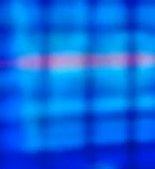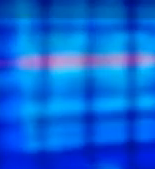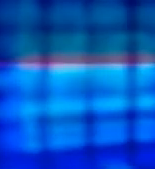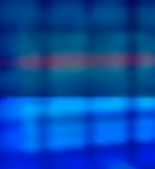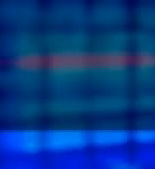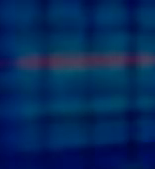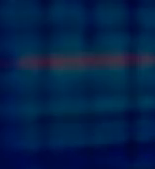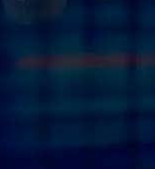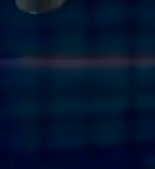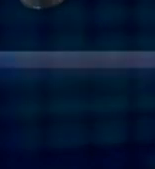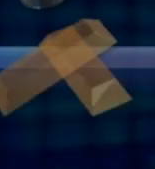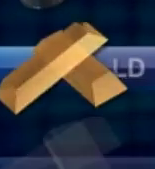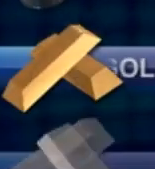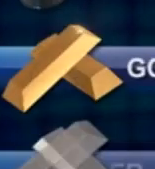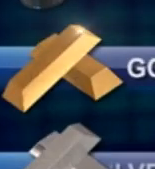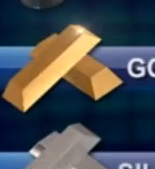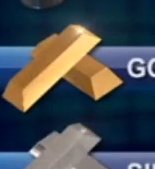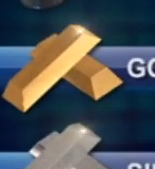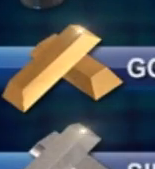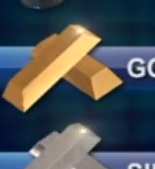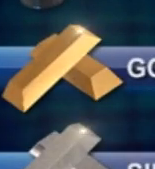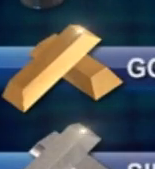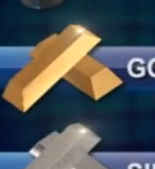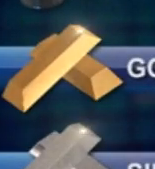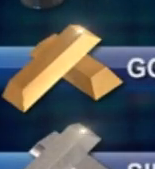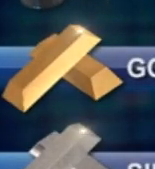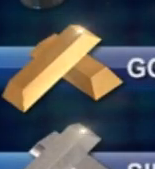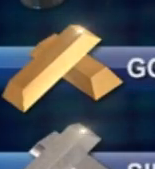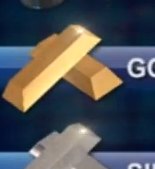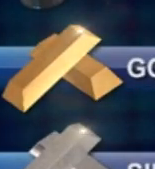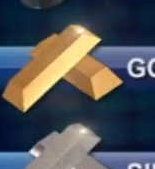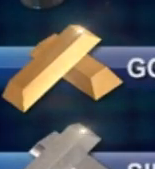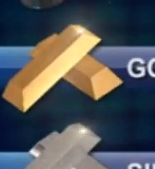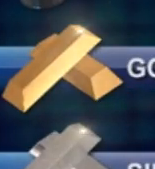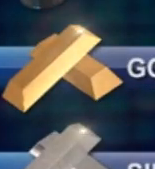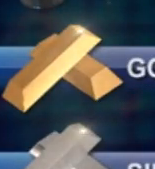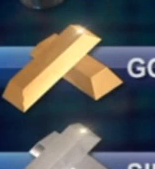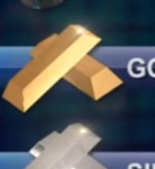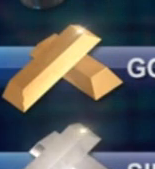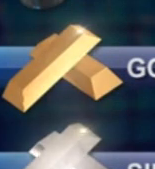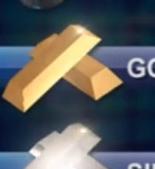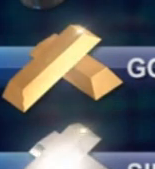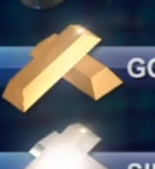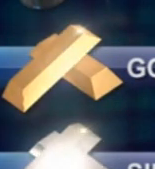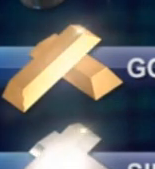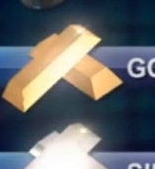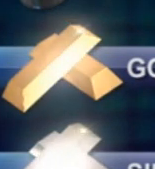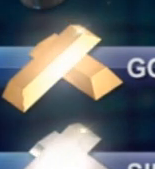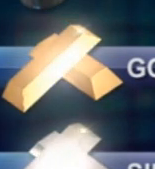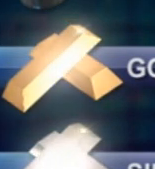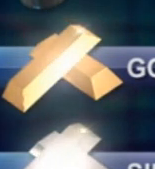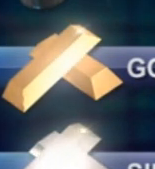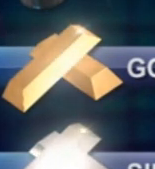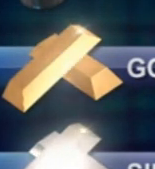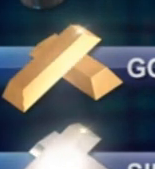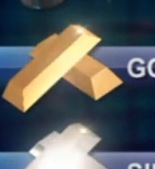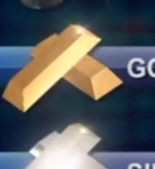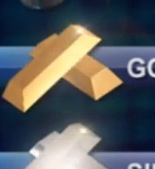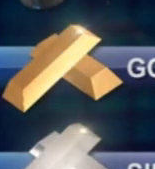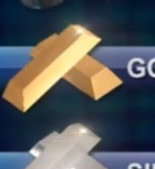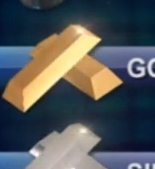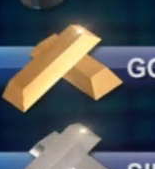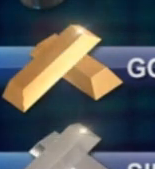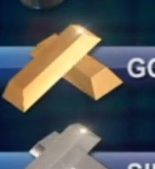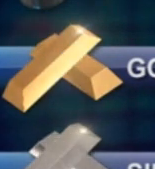Looking at commodities, oil prices rose, remaining fairly stable, just above $63 per barrel. Gold dropped sharply to